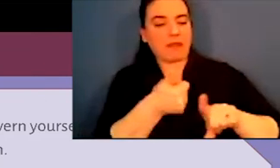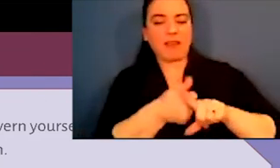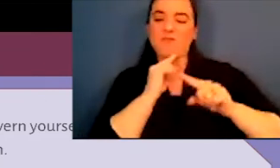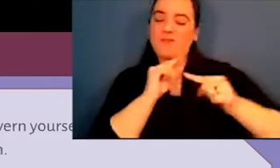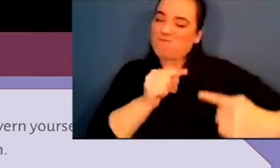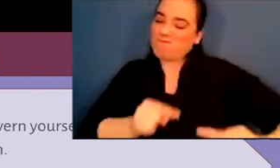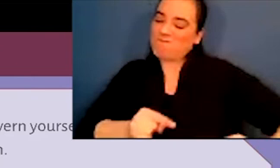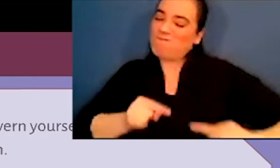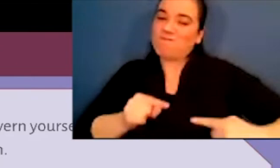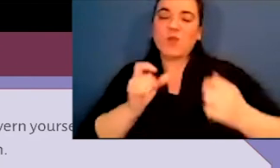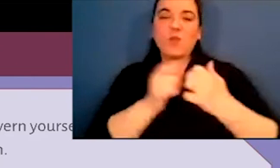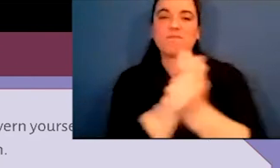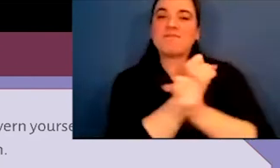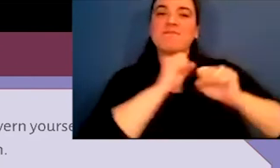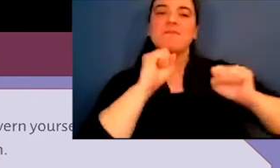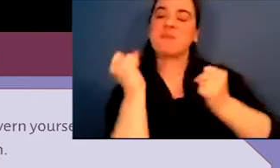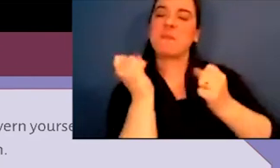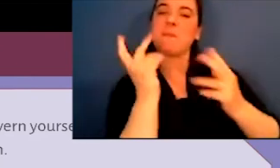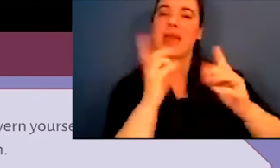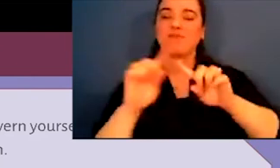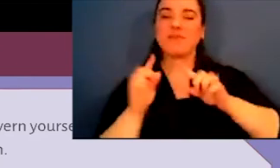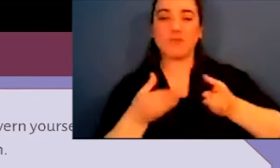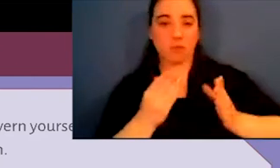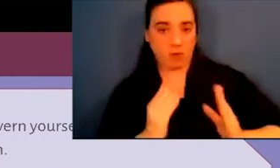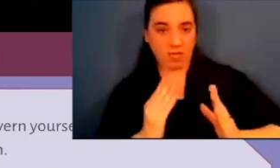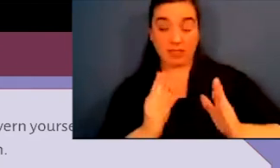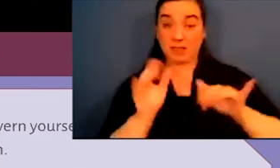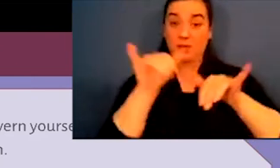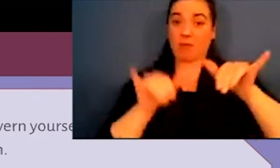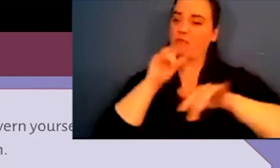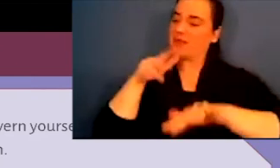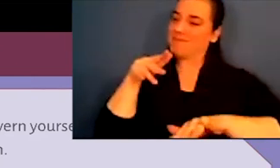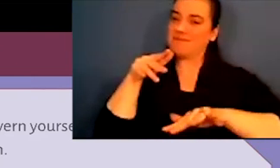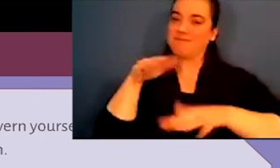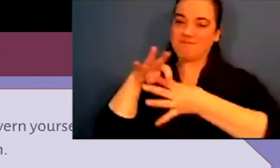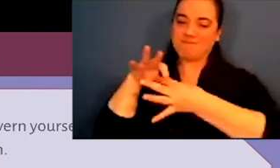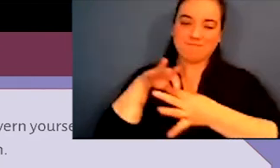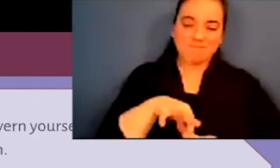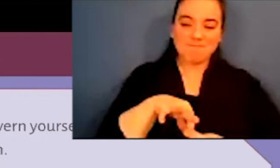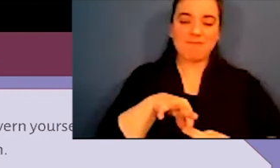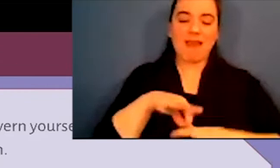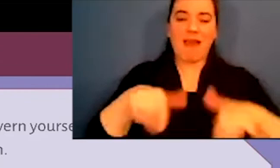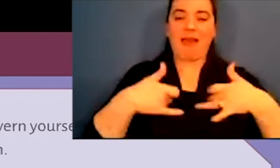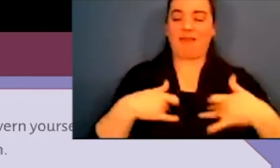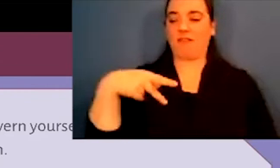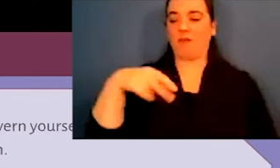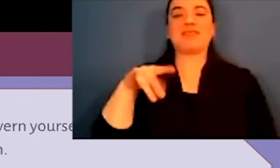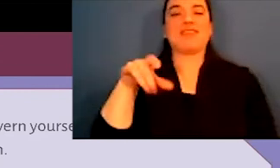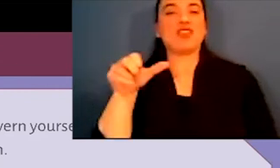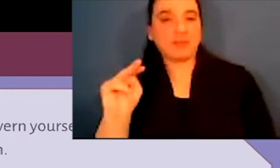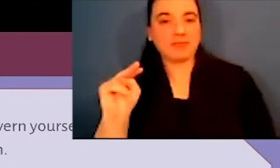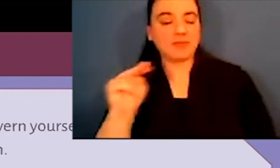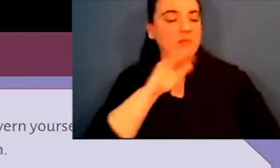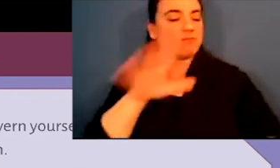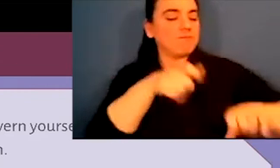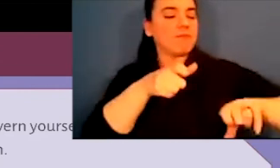Across America, indigenous people struggle with achieving sovereignty in different ways. It is systematically